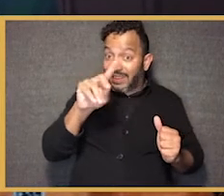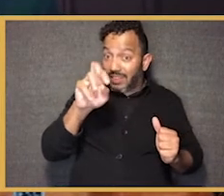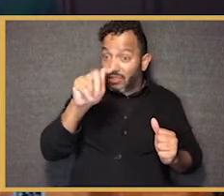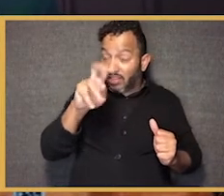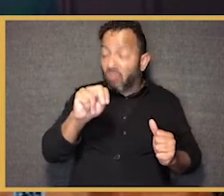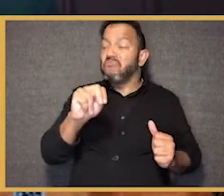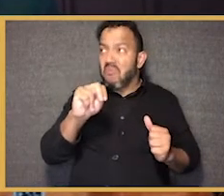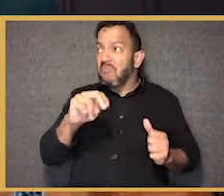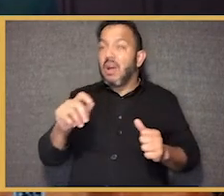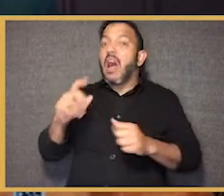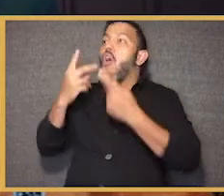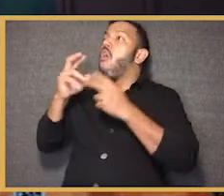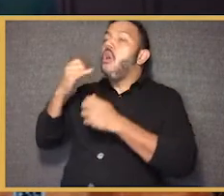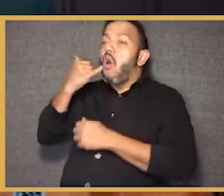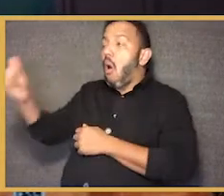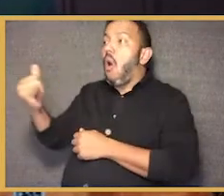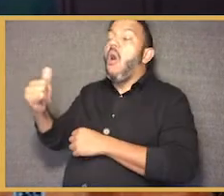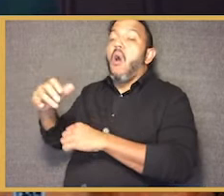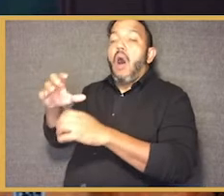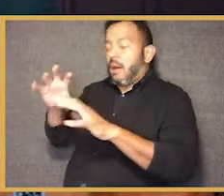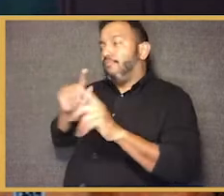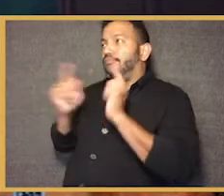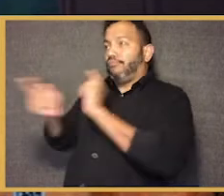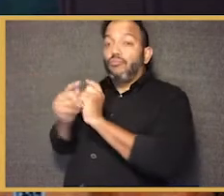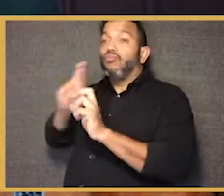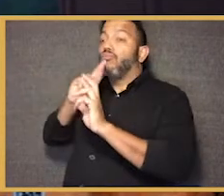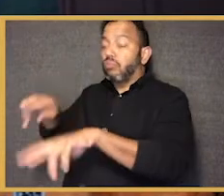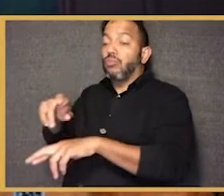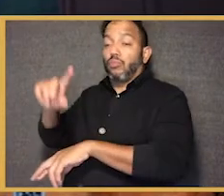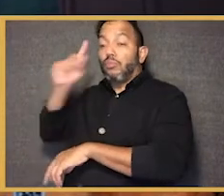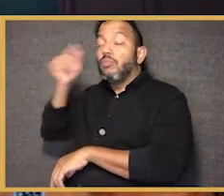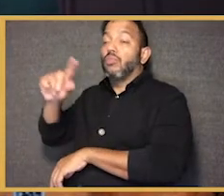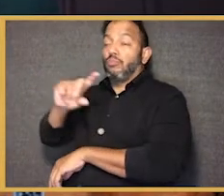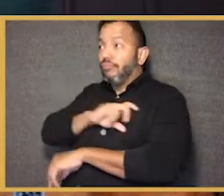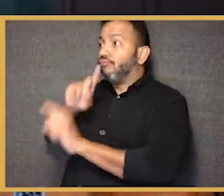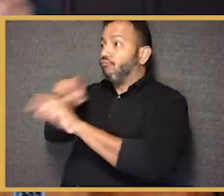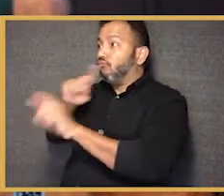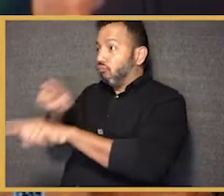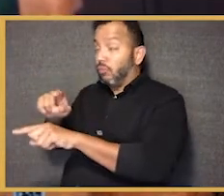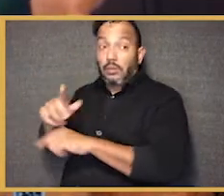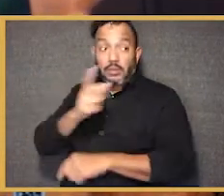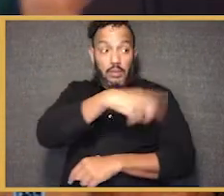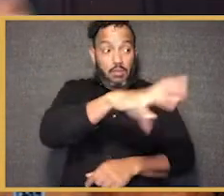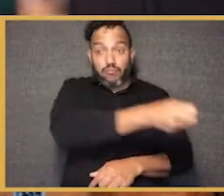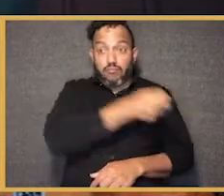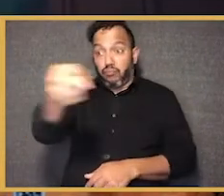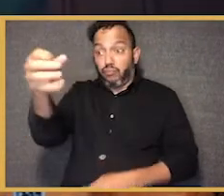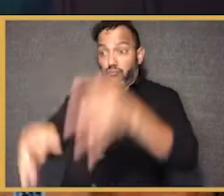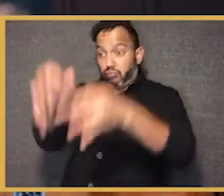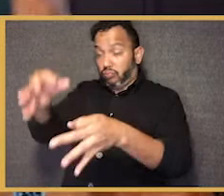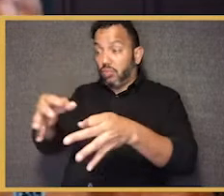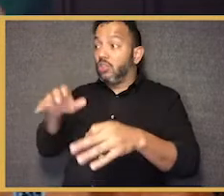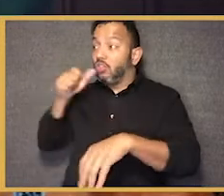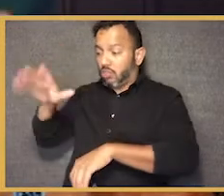Confederates and testifying against them in a trial in Baltimore. So, I mean, just this